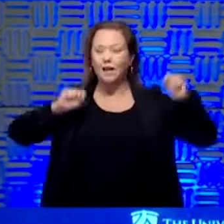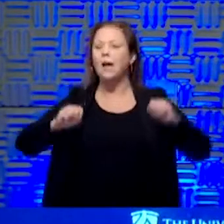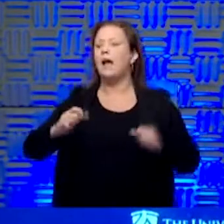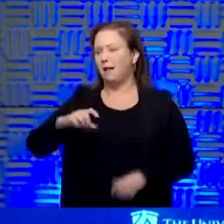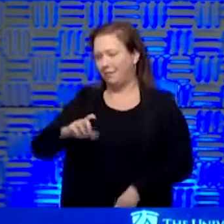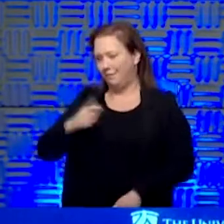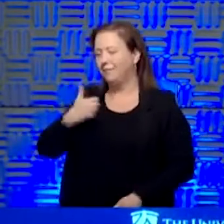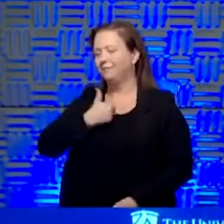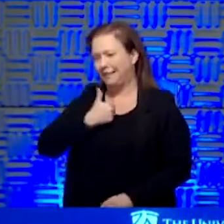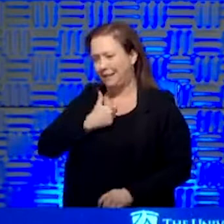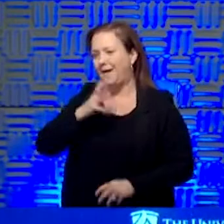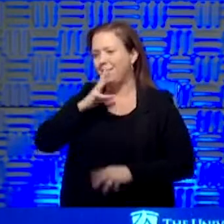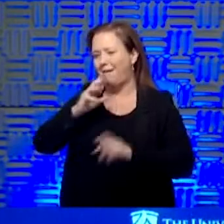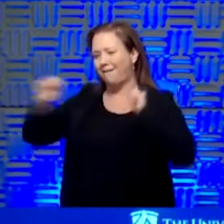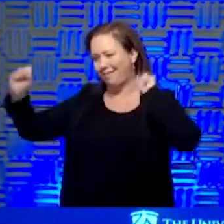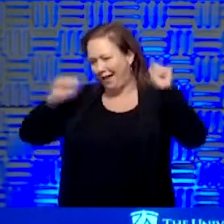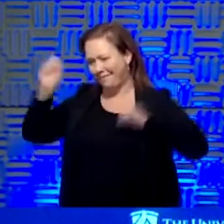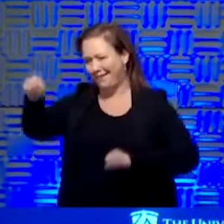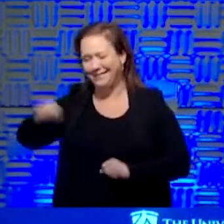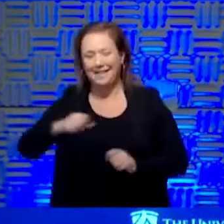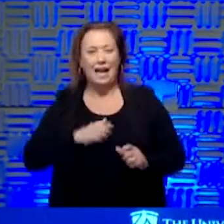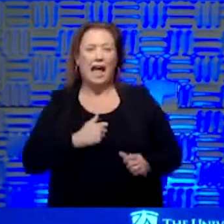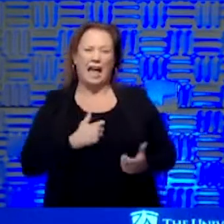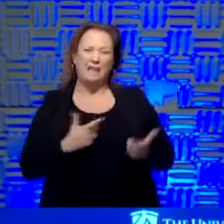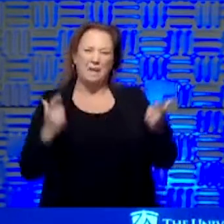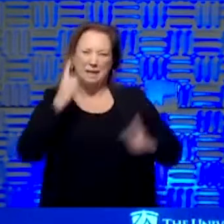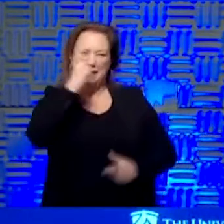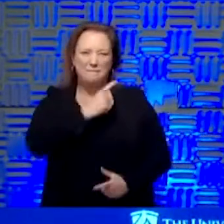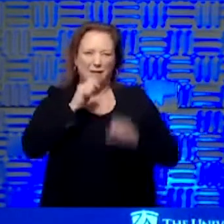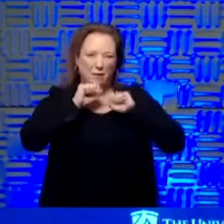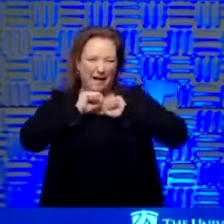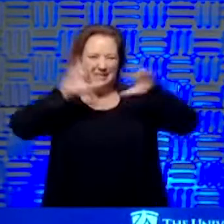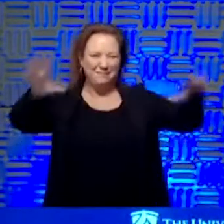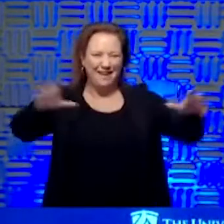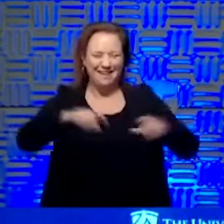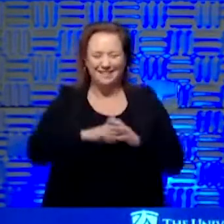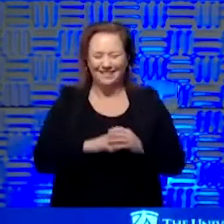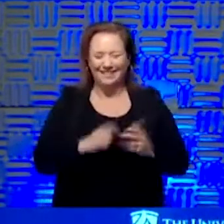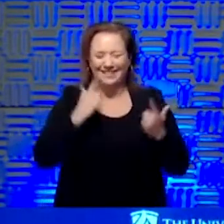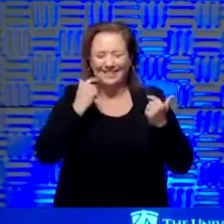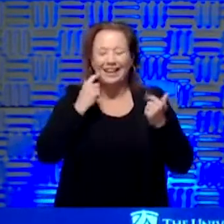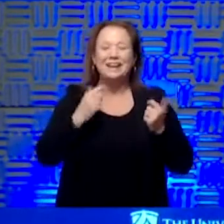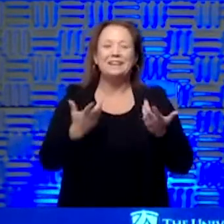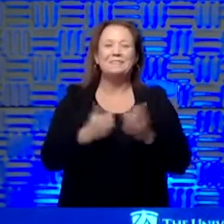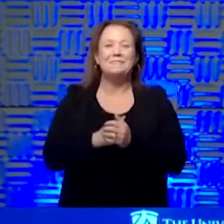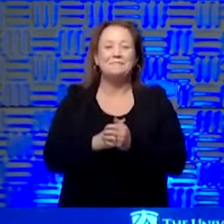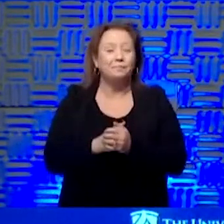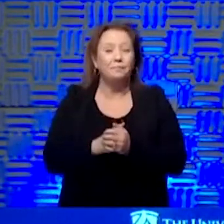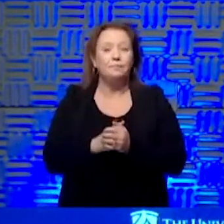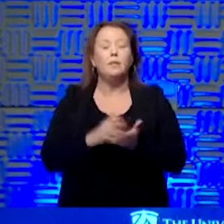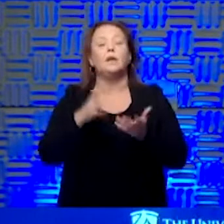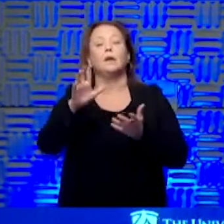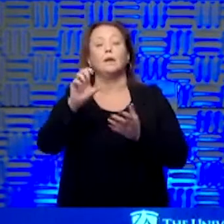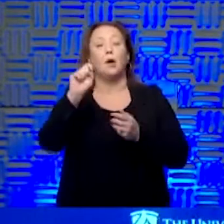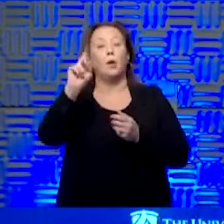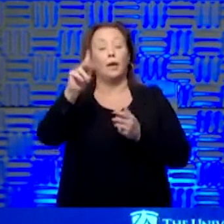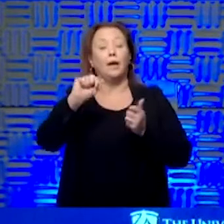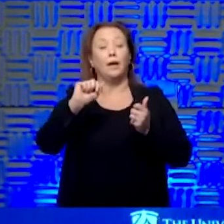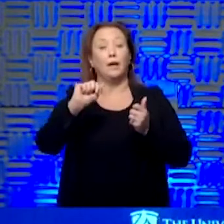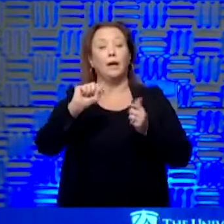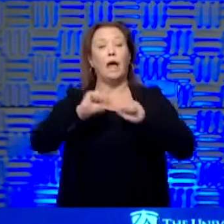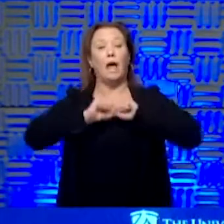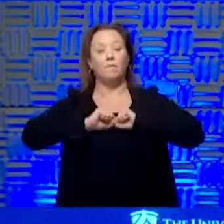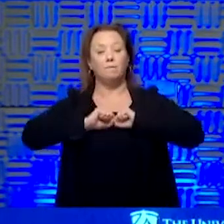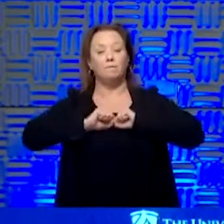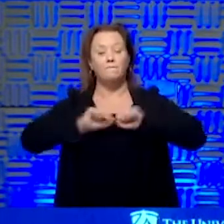very loud. You have a big mouth. That's who you're I a big mouth, so I probably spread it everywhere. No, so listen, how much you spread and how